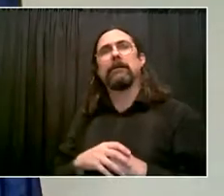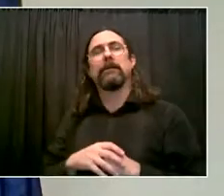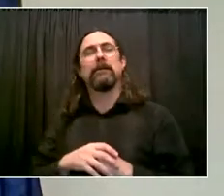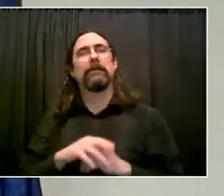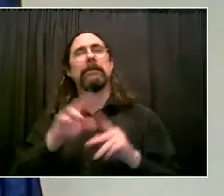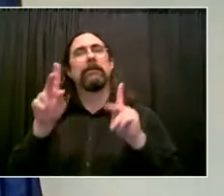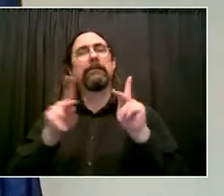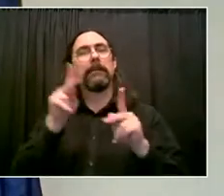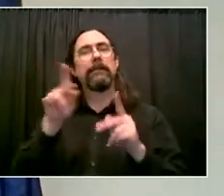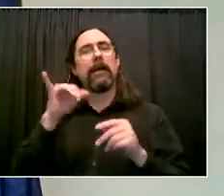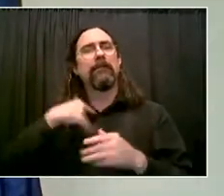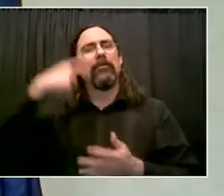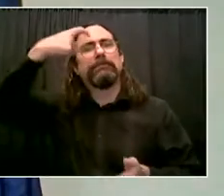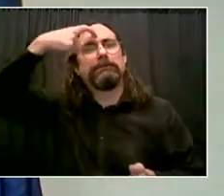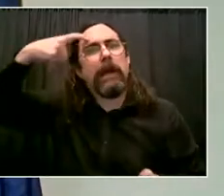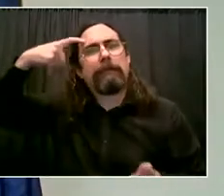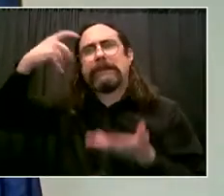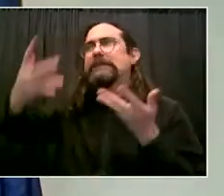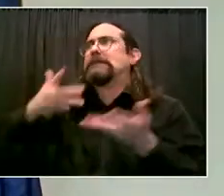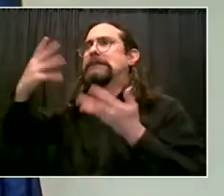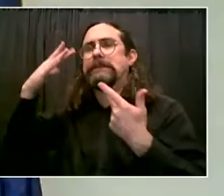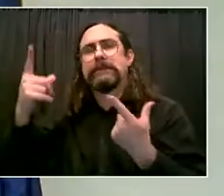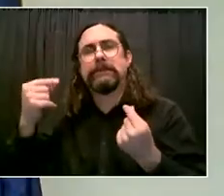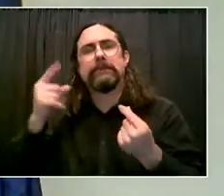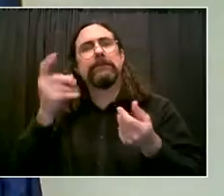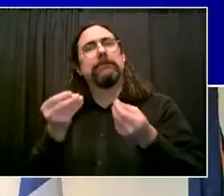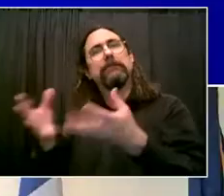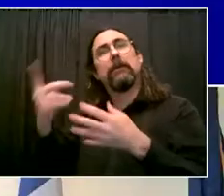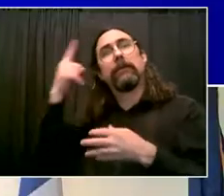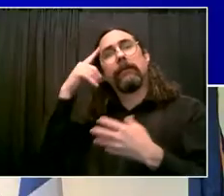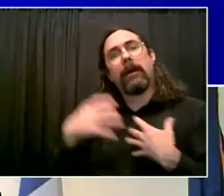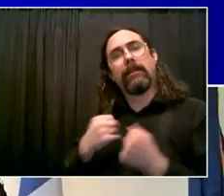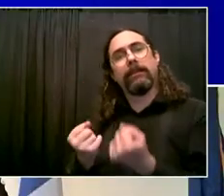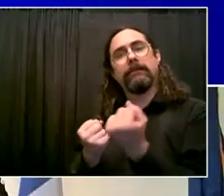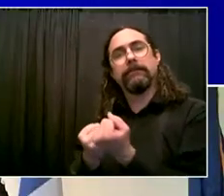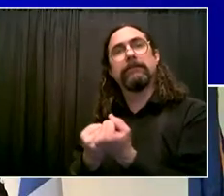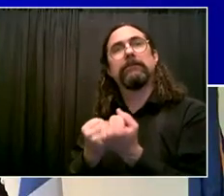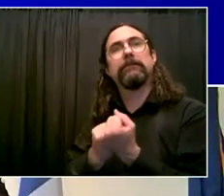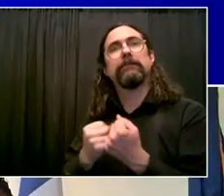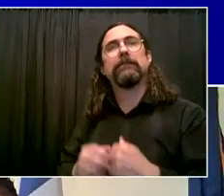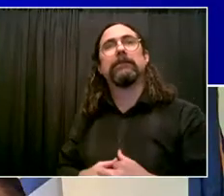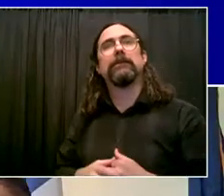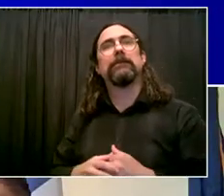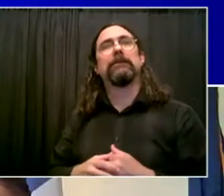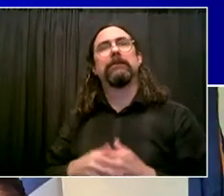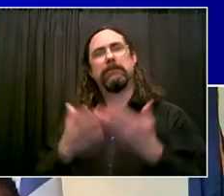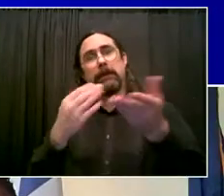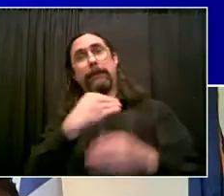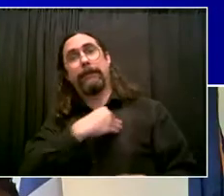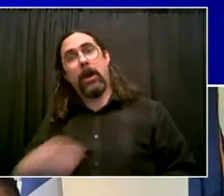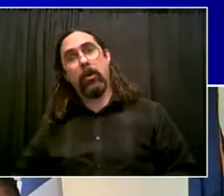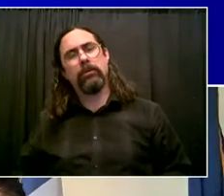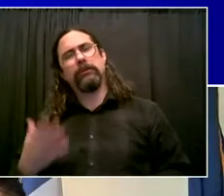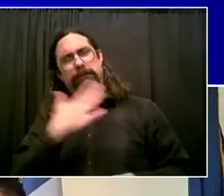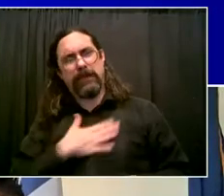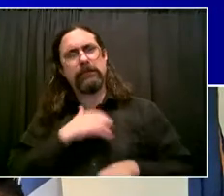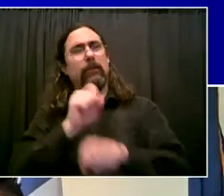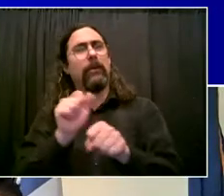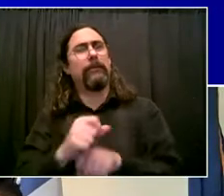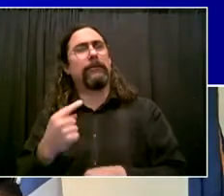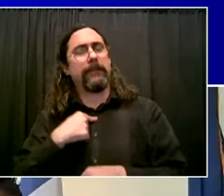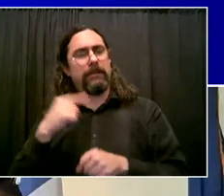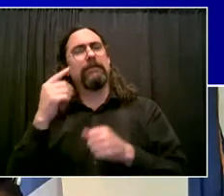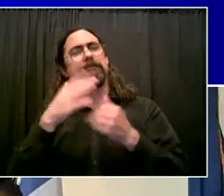do. And Mr. Mayor, you have a partner in me to make sure that we get that going. Thank you so much, District Attorney. I really appreciate that. I appreciate your